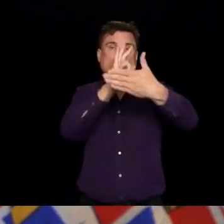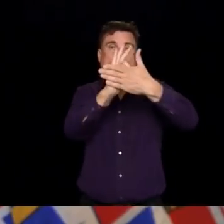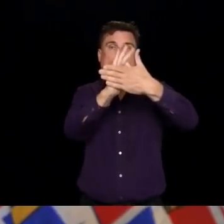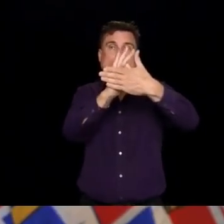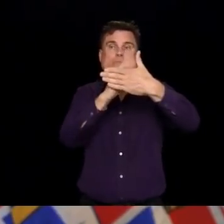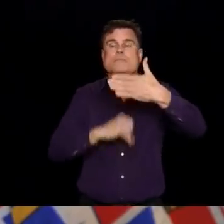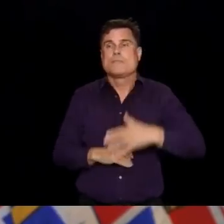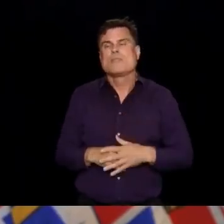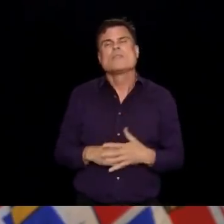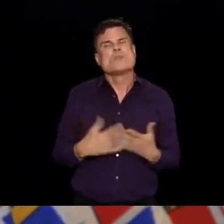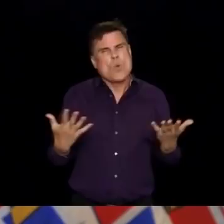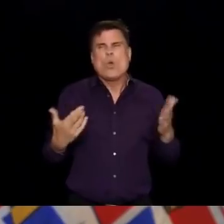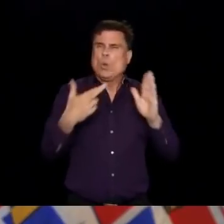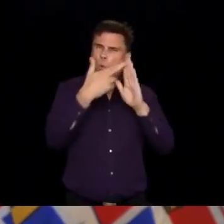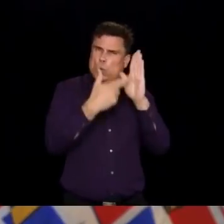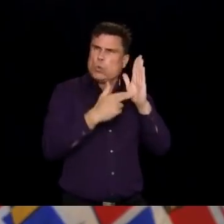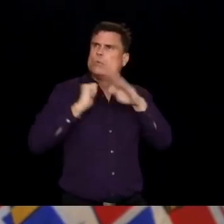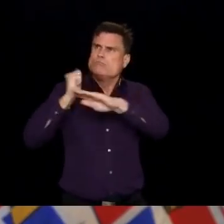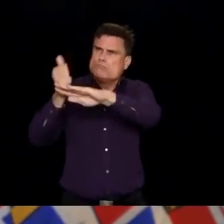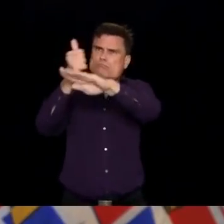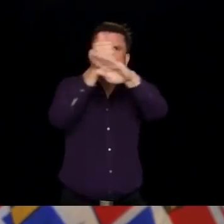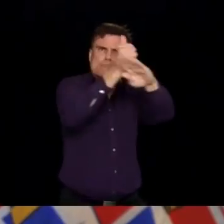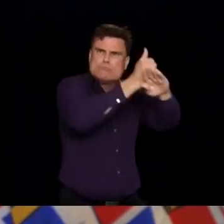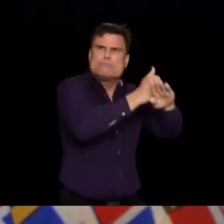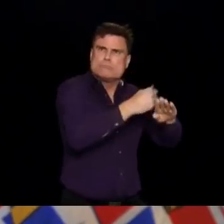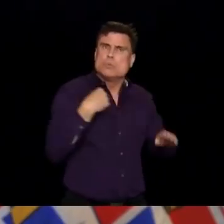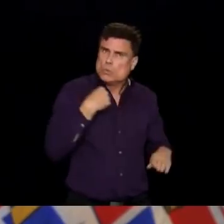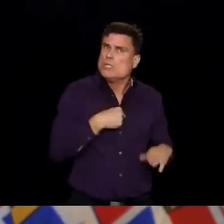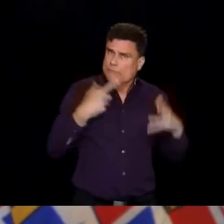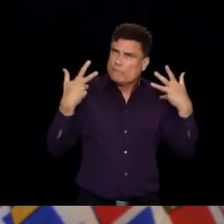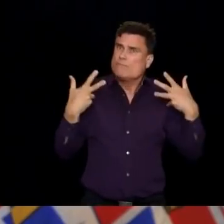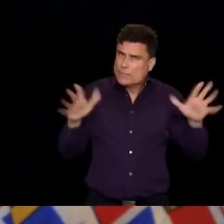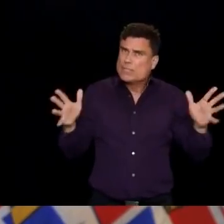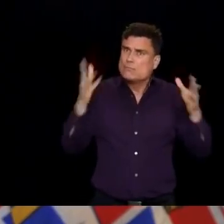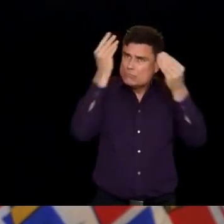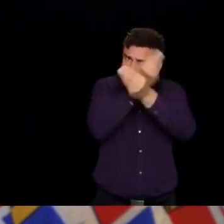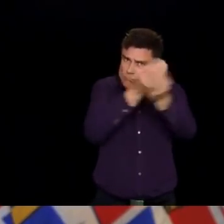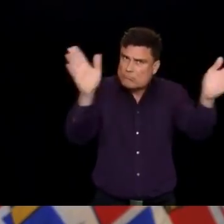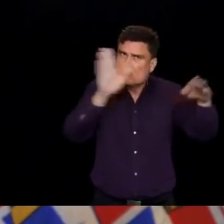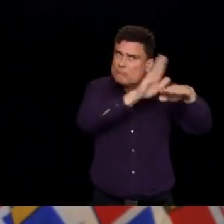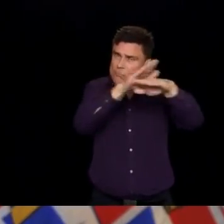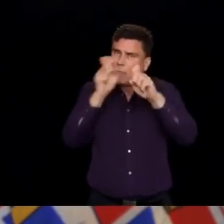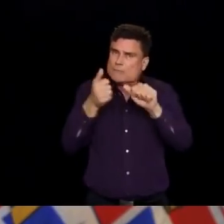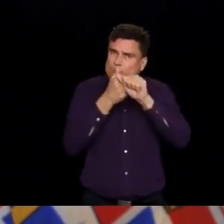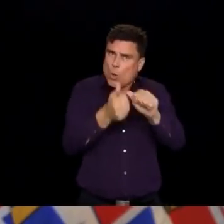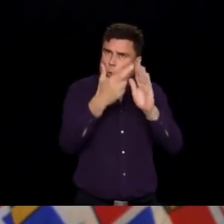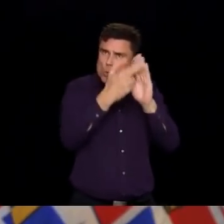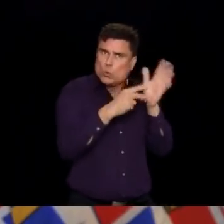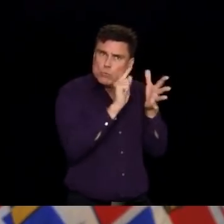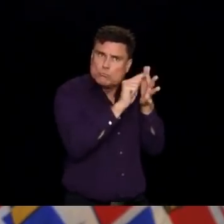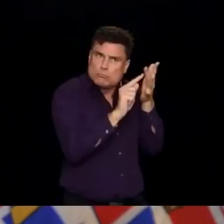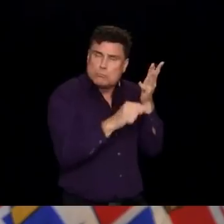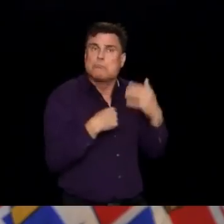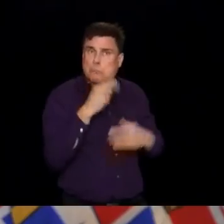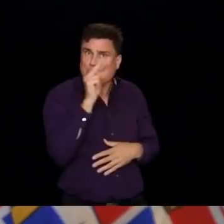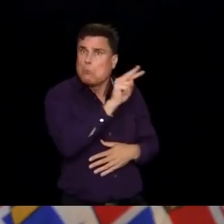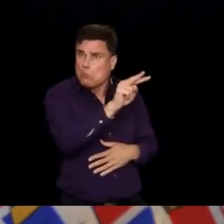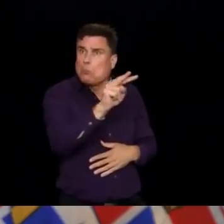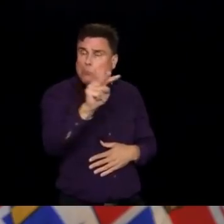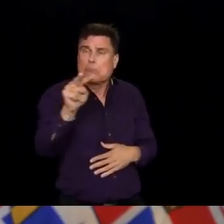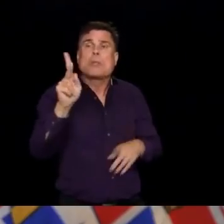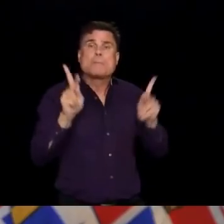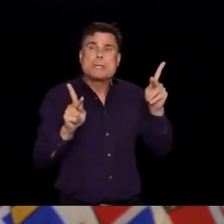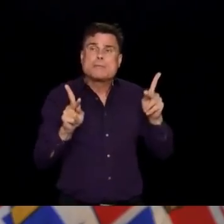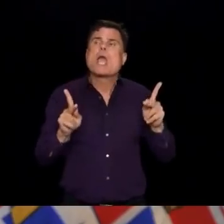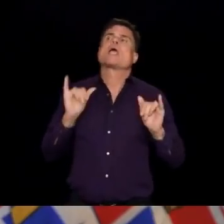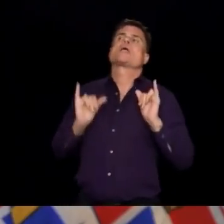distances between people, we stopped the transmission of this virus. So that tells me that these measures that we have